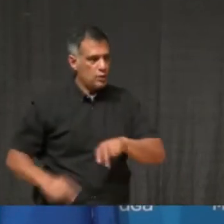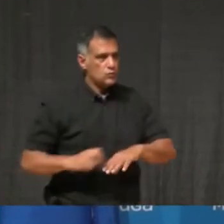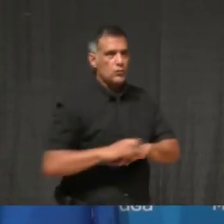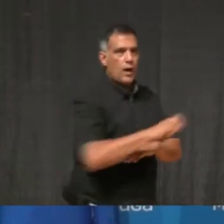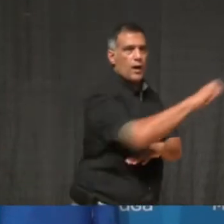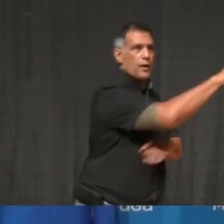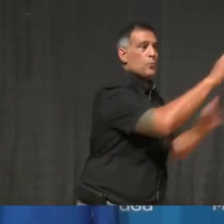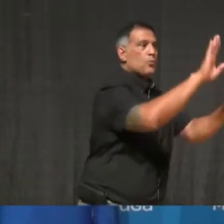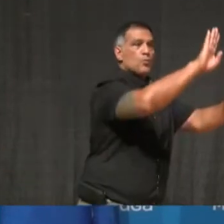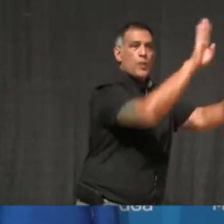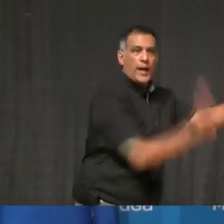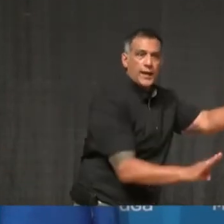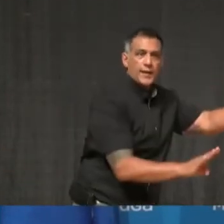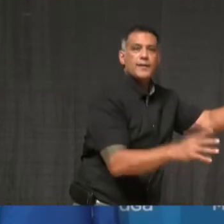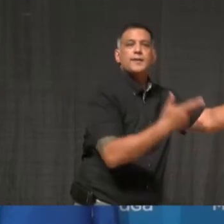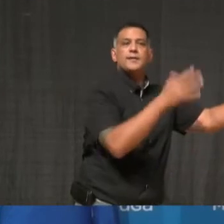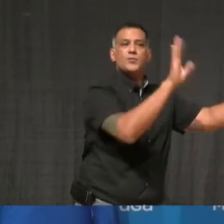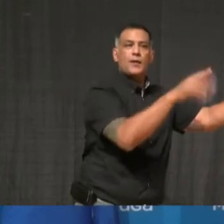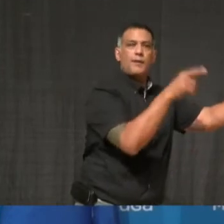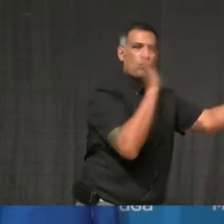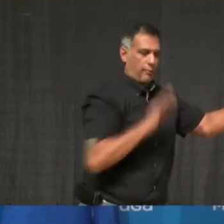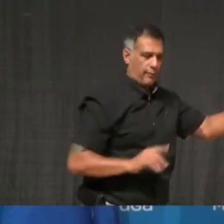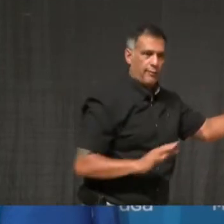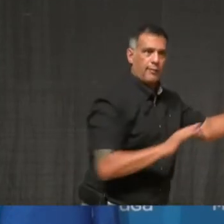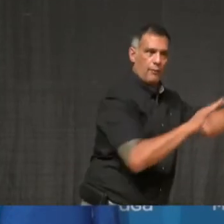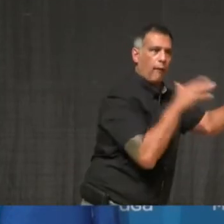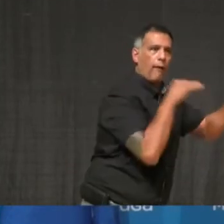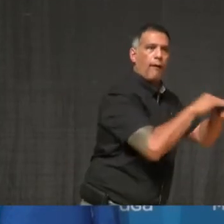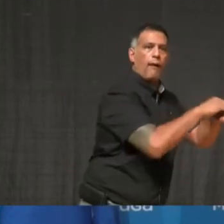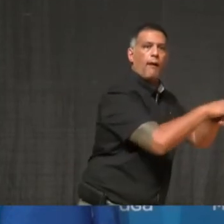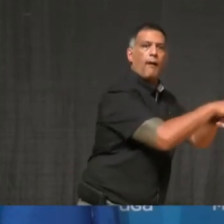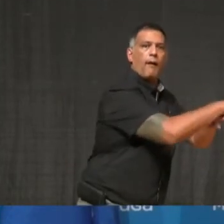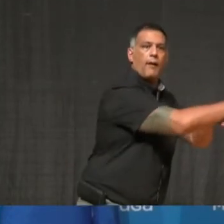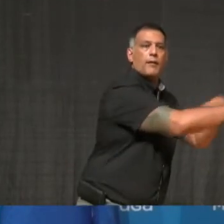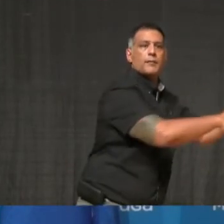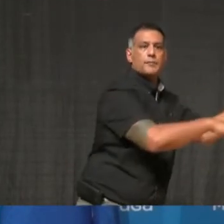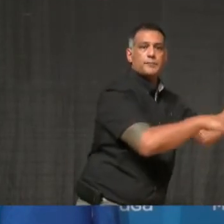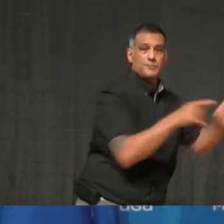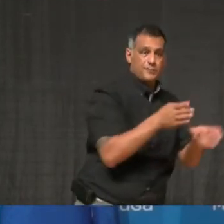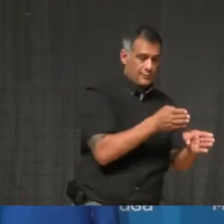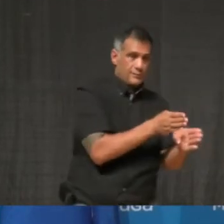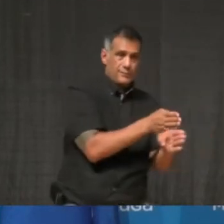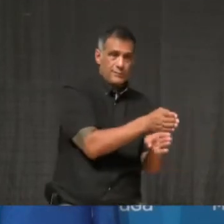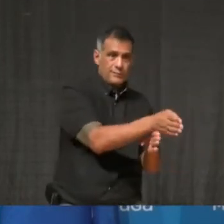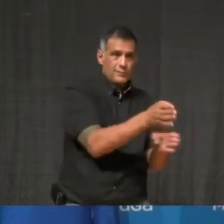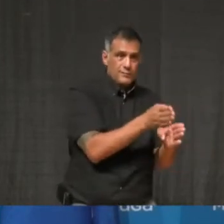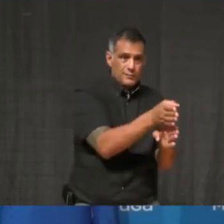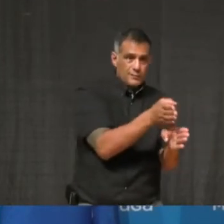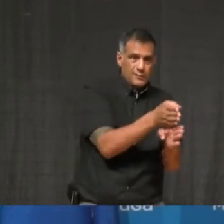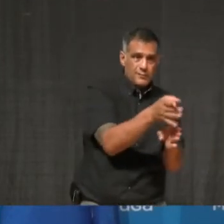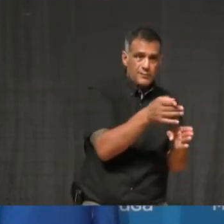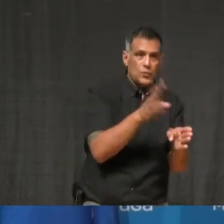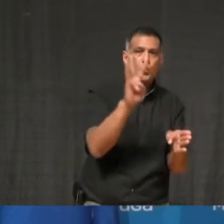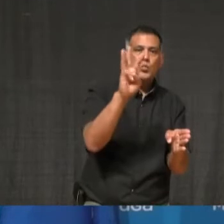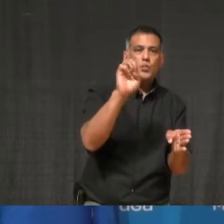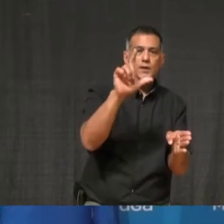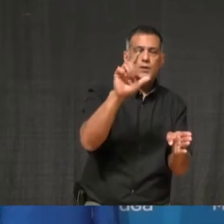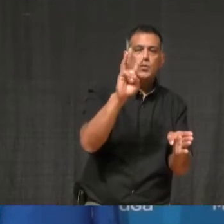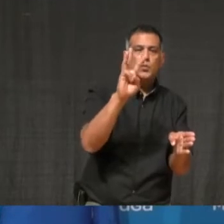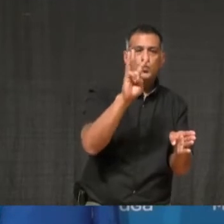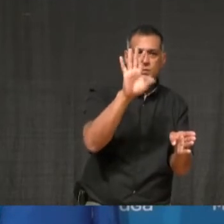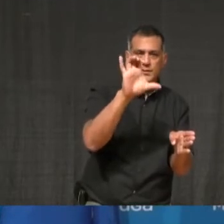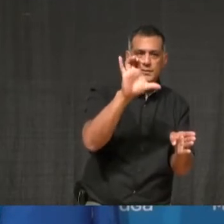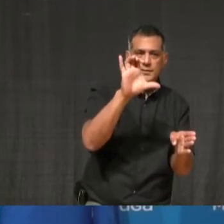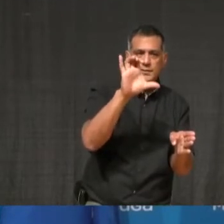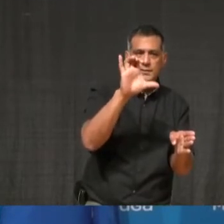that on Dundas and Winston Churchill, the north side of the road is Mississauga, and our restaurants are very sadly shut for indoor dining, only open